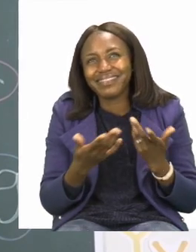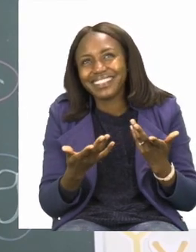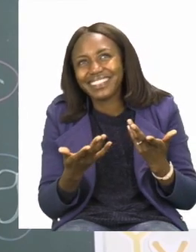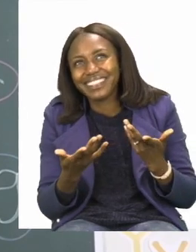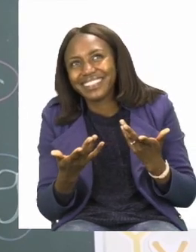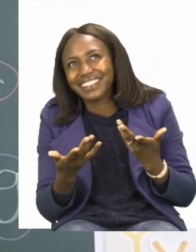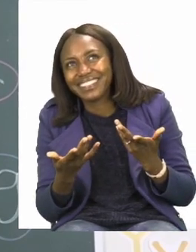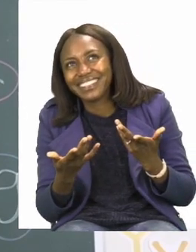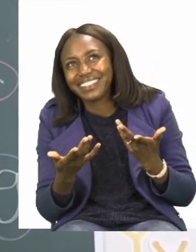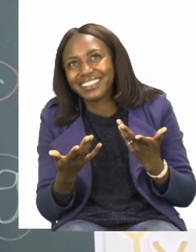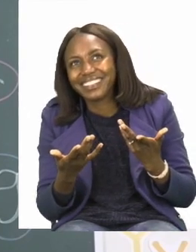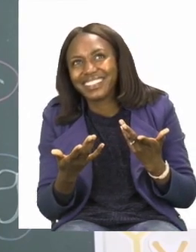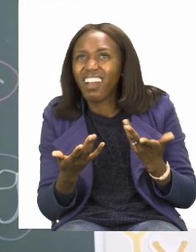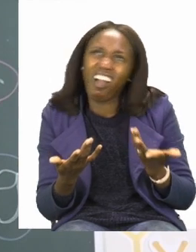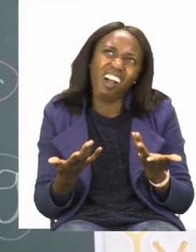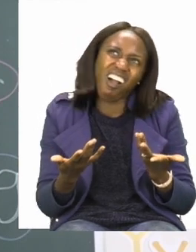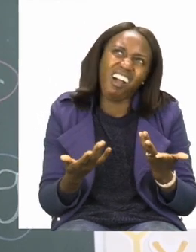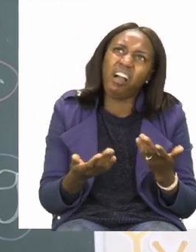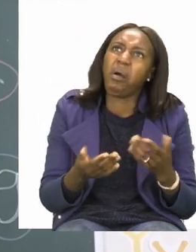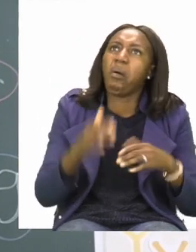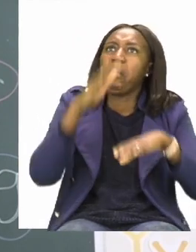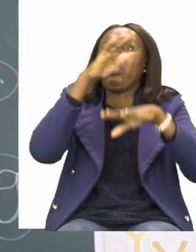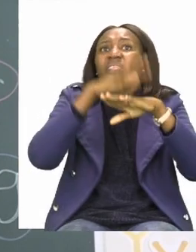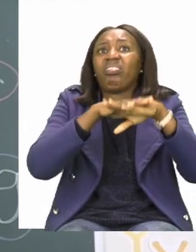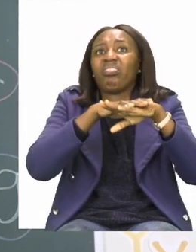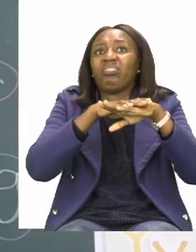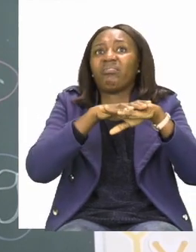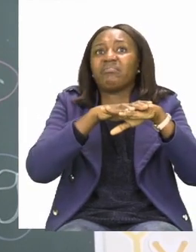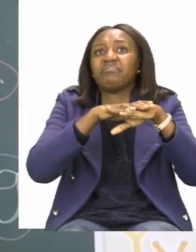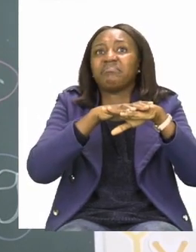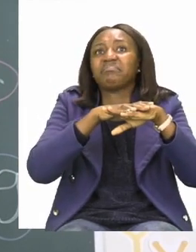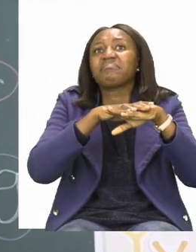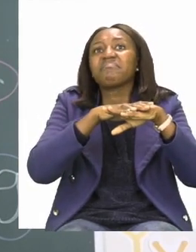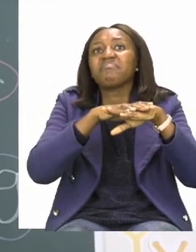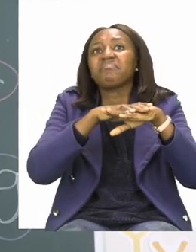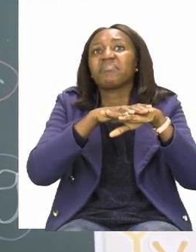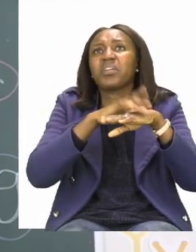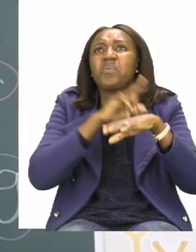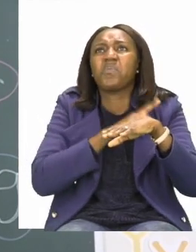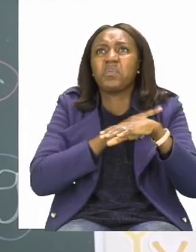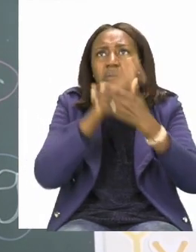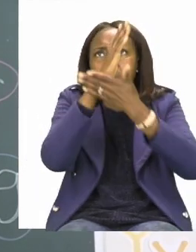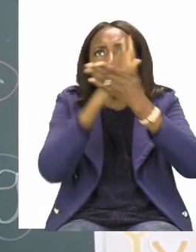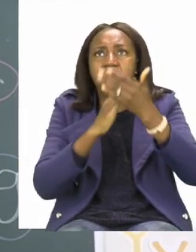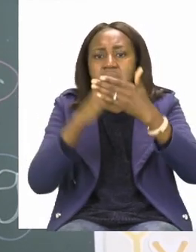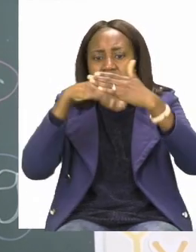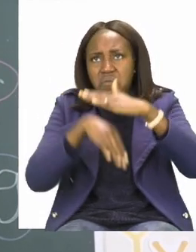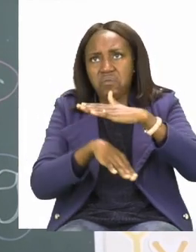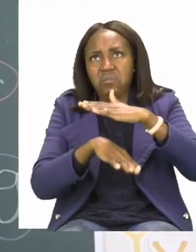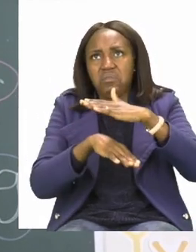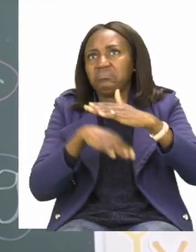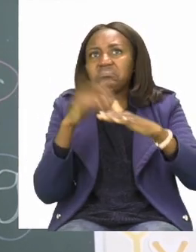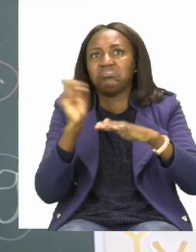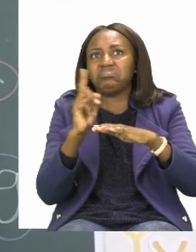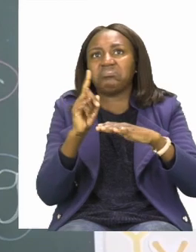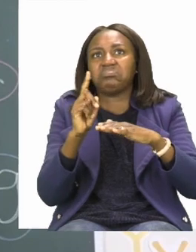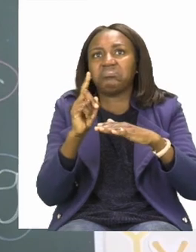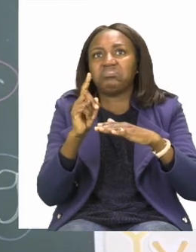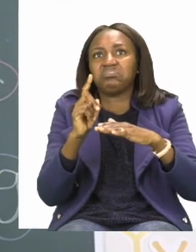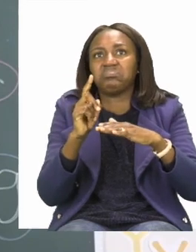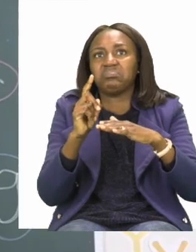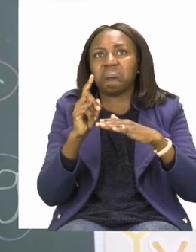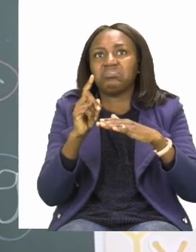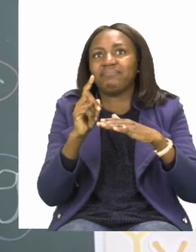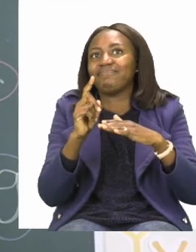It's actually floating because if it was sinking, the whole toy would be like this on the floor. But once I put